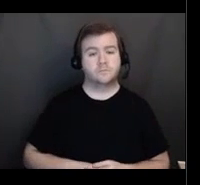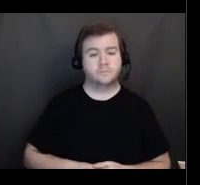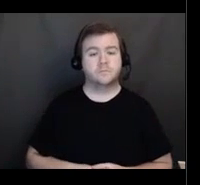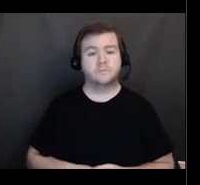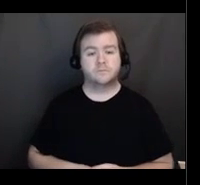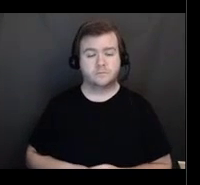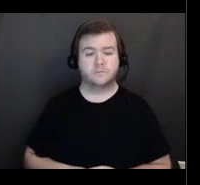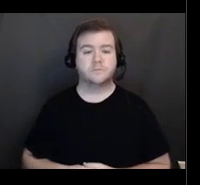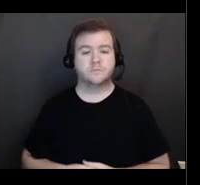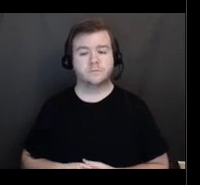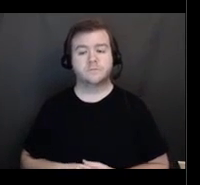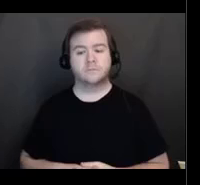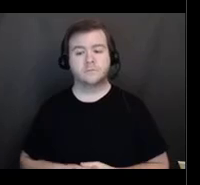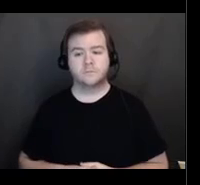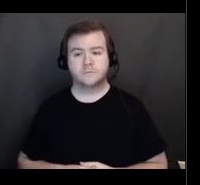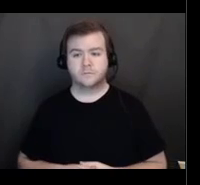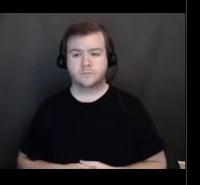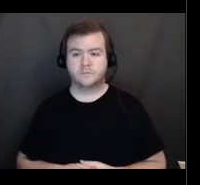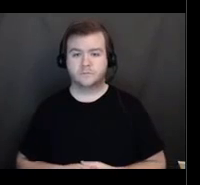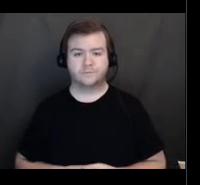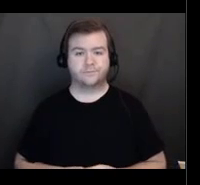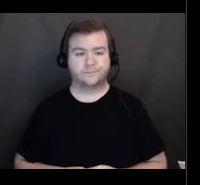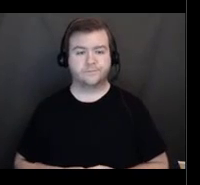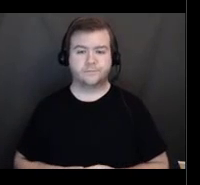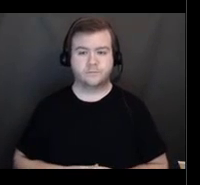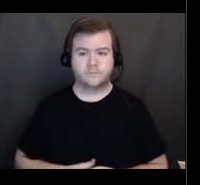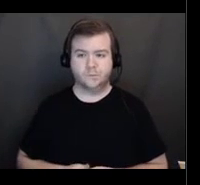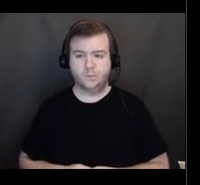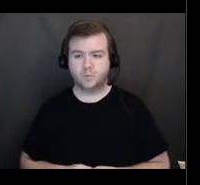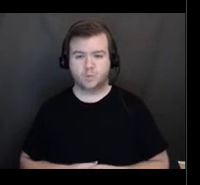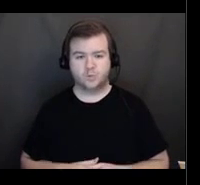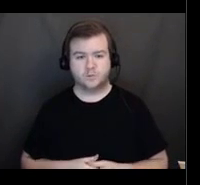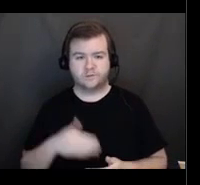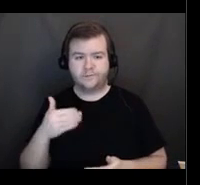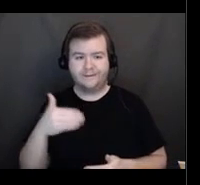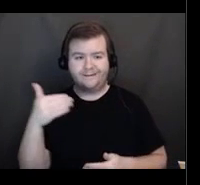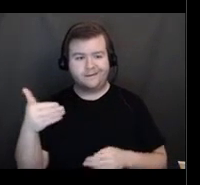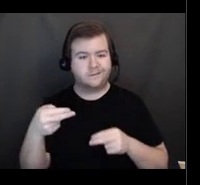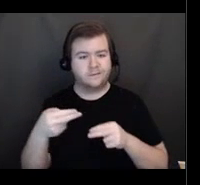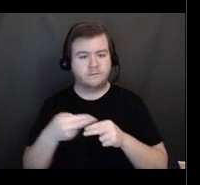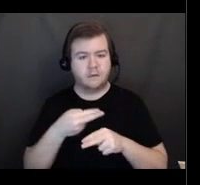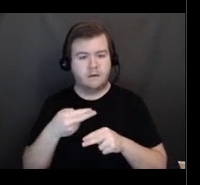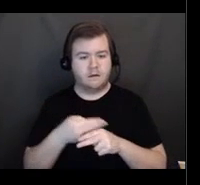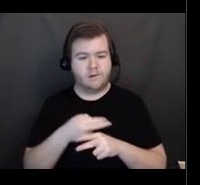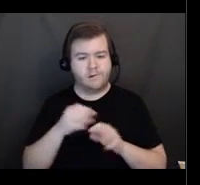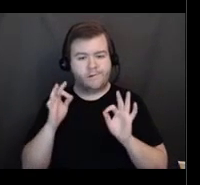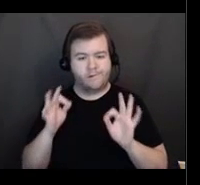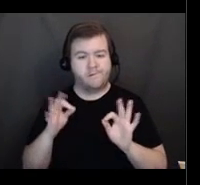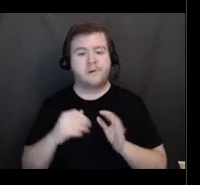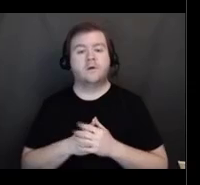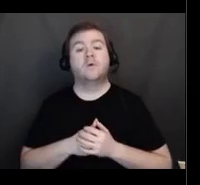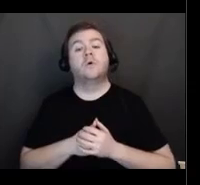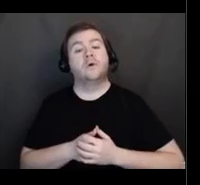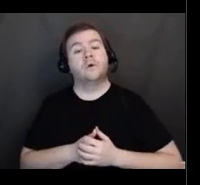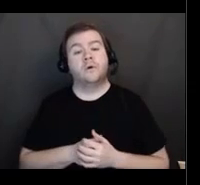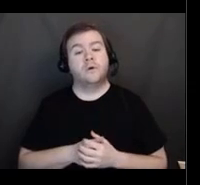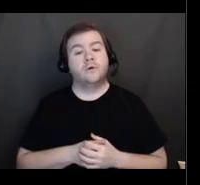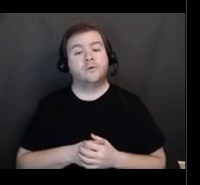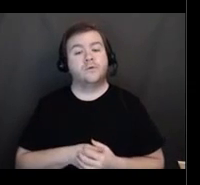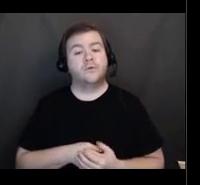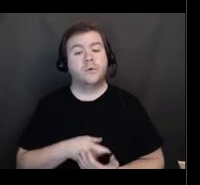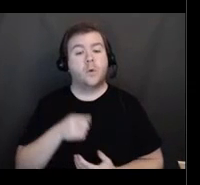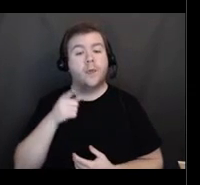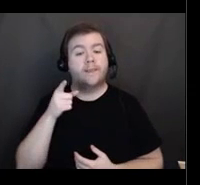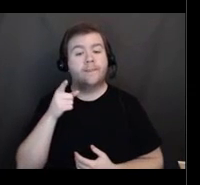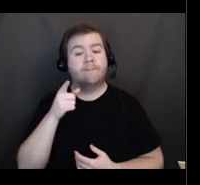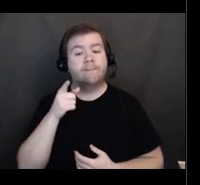So, let me get to the next slide here. So, this is going to